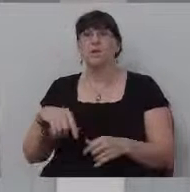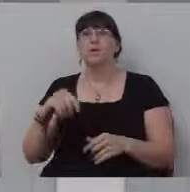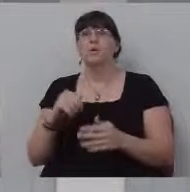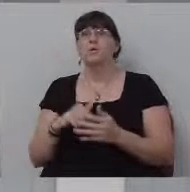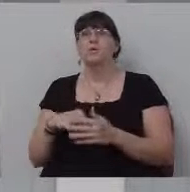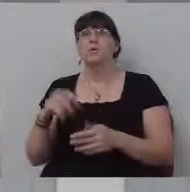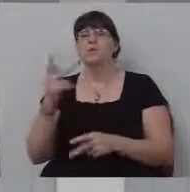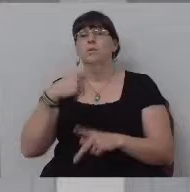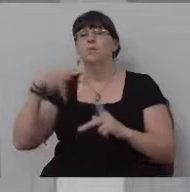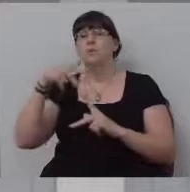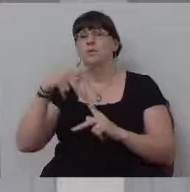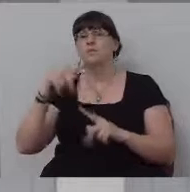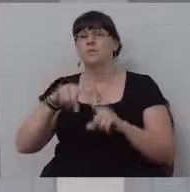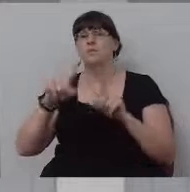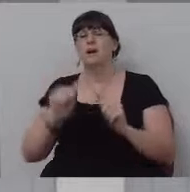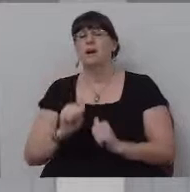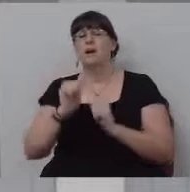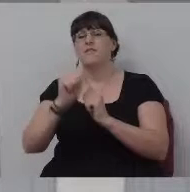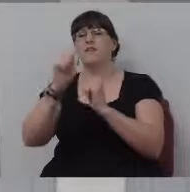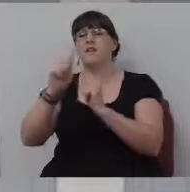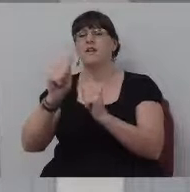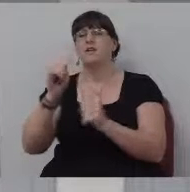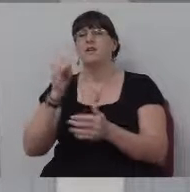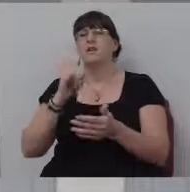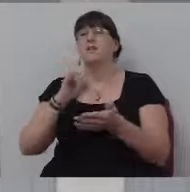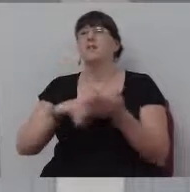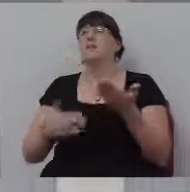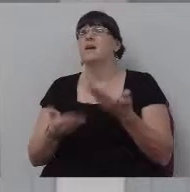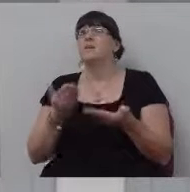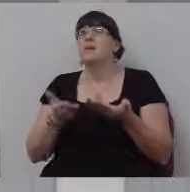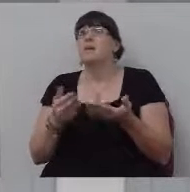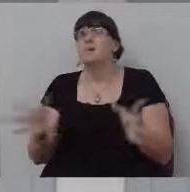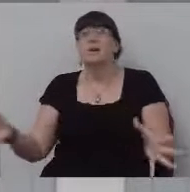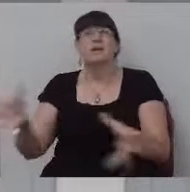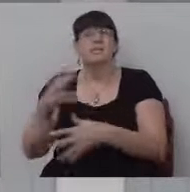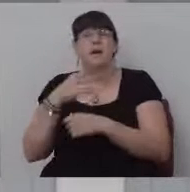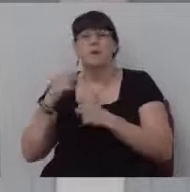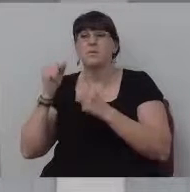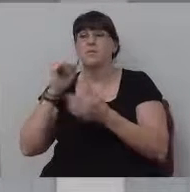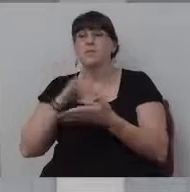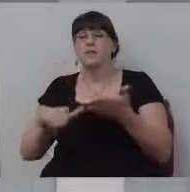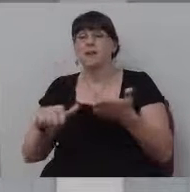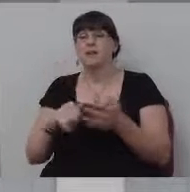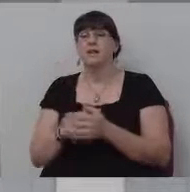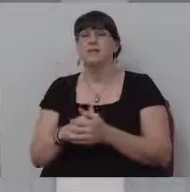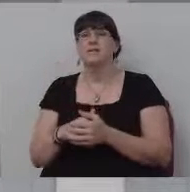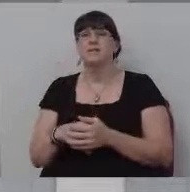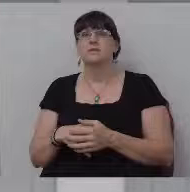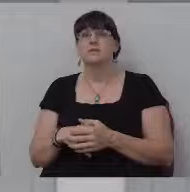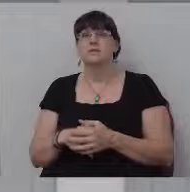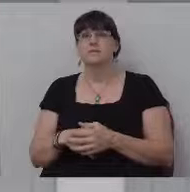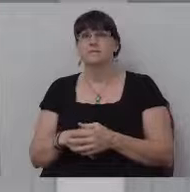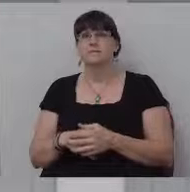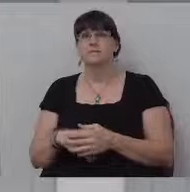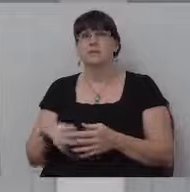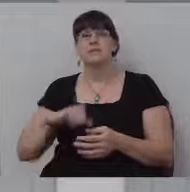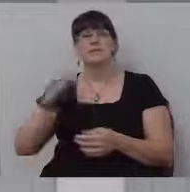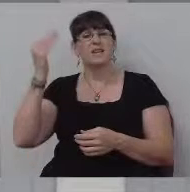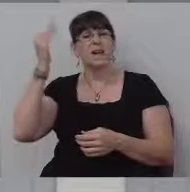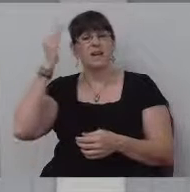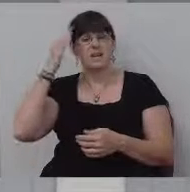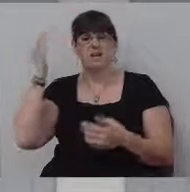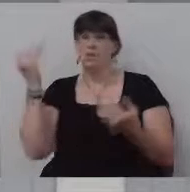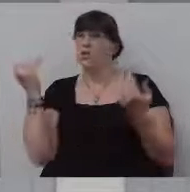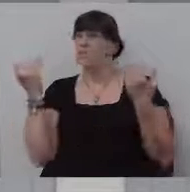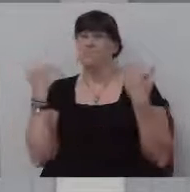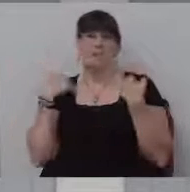already perfect, but I follow after, if that I may apprehend that for which I am also apprehended of Christ Jesus. He said, I know I haven't